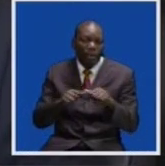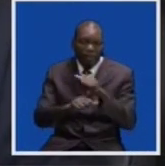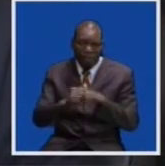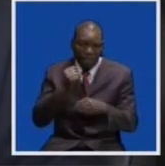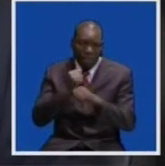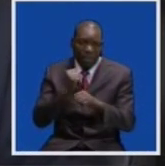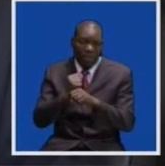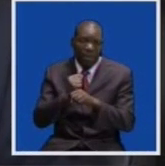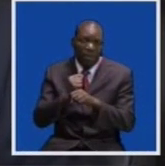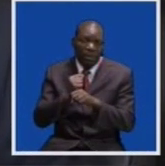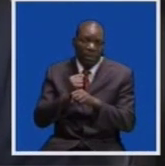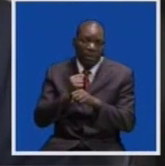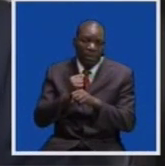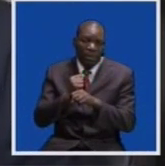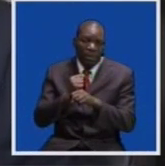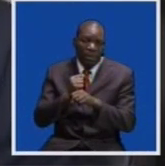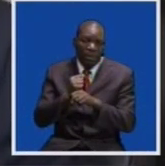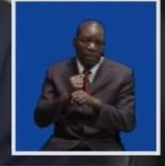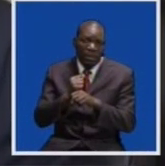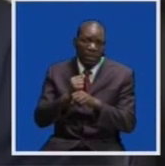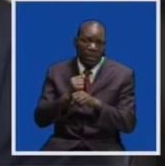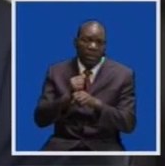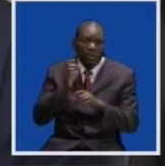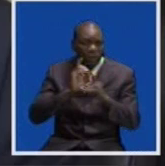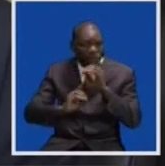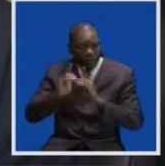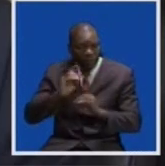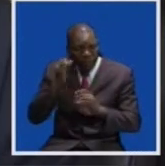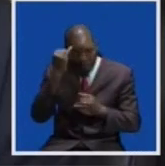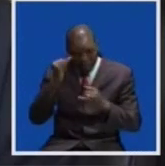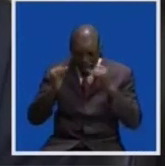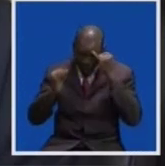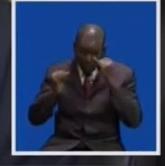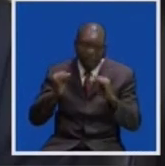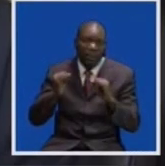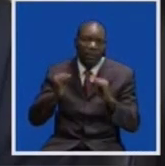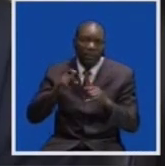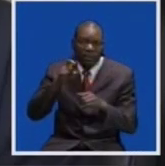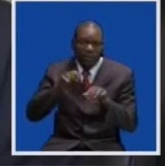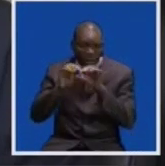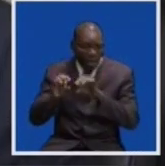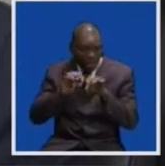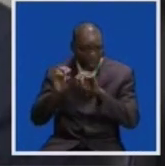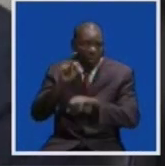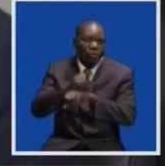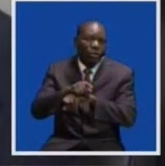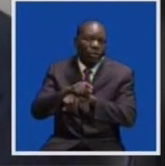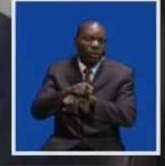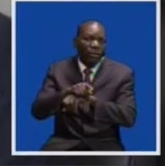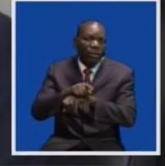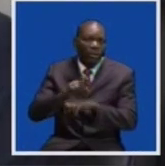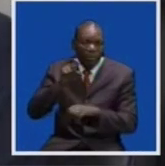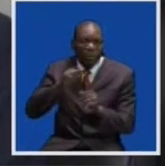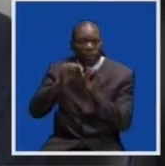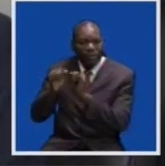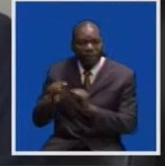already Dr. Panthea and I have discussed some ideas that need to be done and projects that we may need to implement